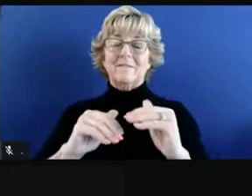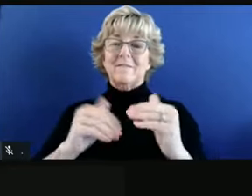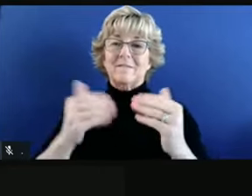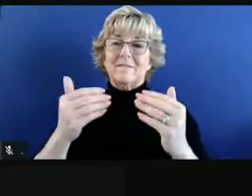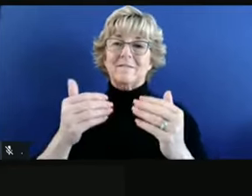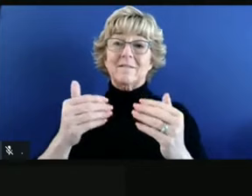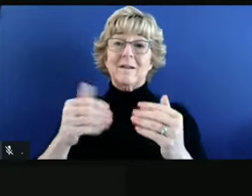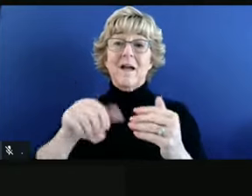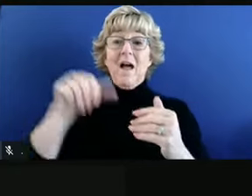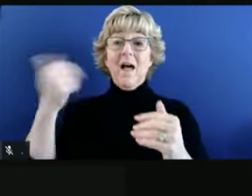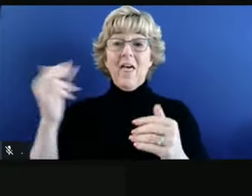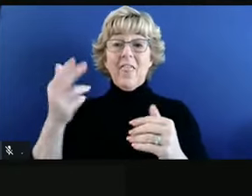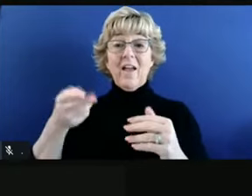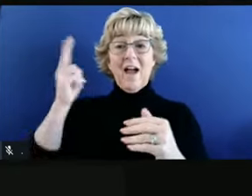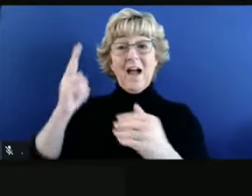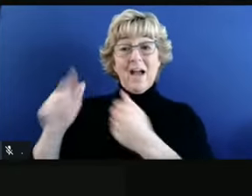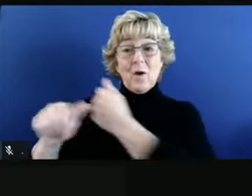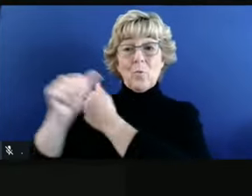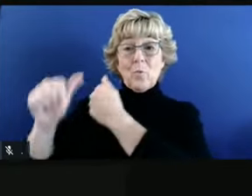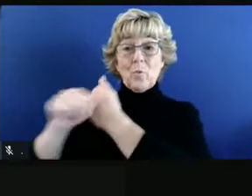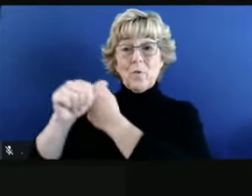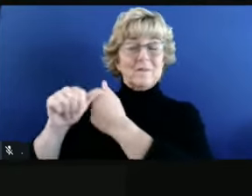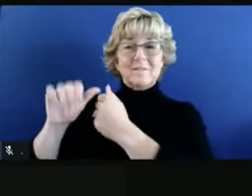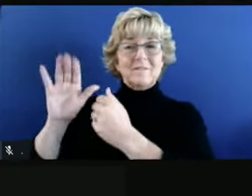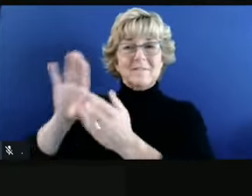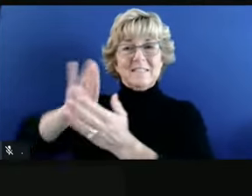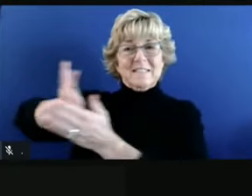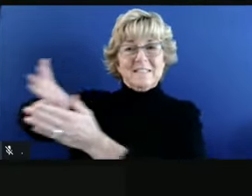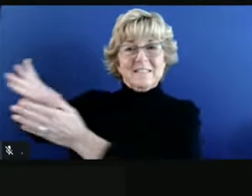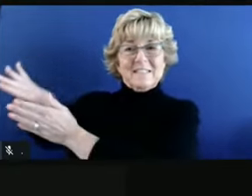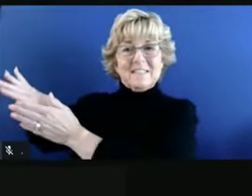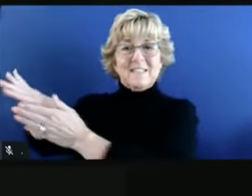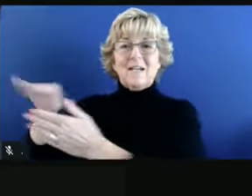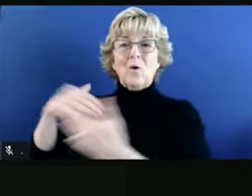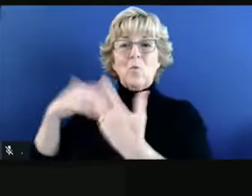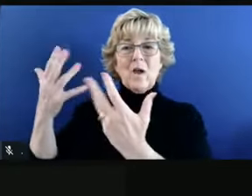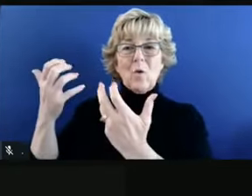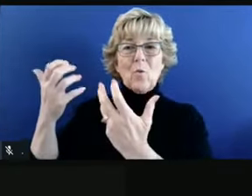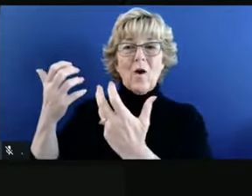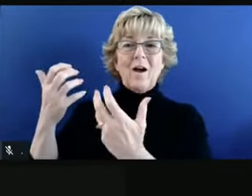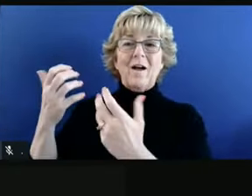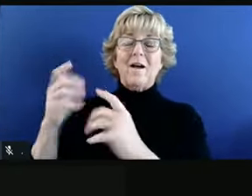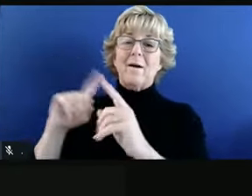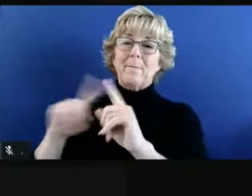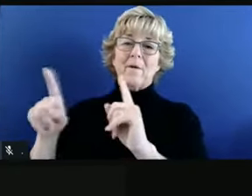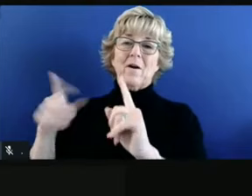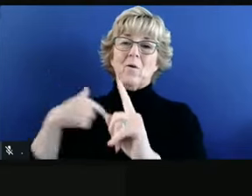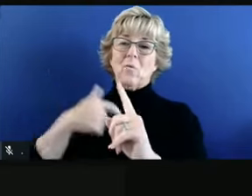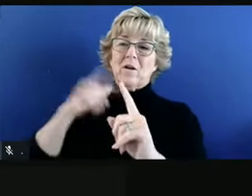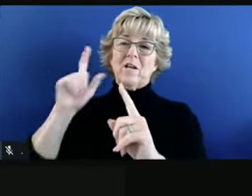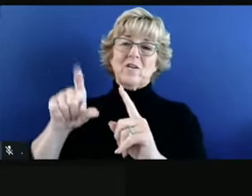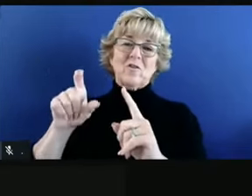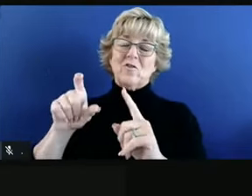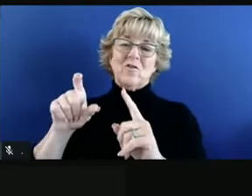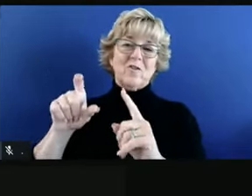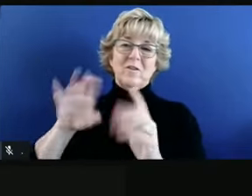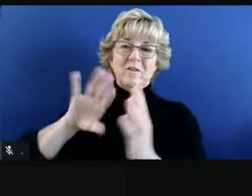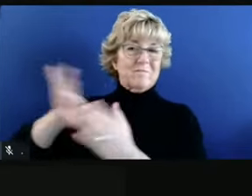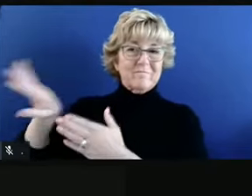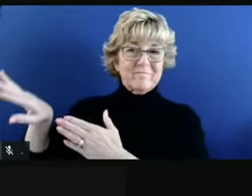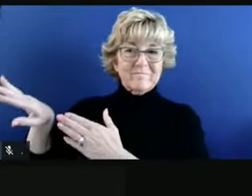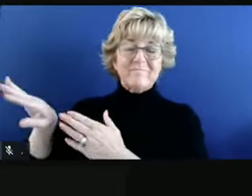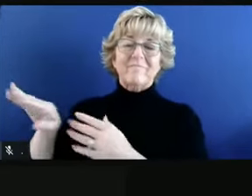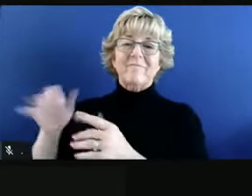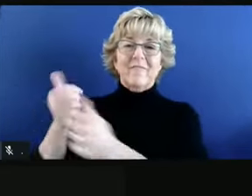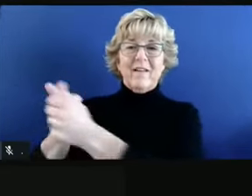are higher risk that we know, even though we miss them and want to be doing those activities, we should do without to get this under control.